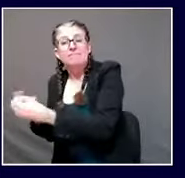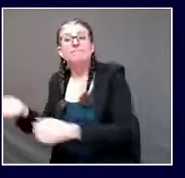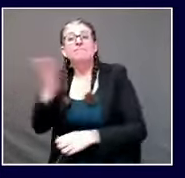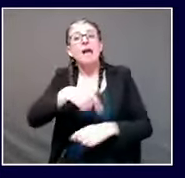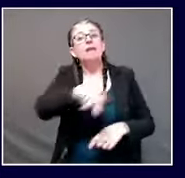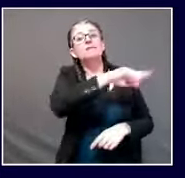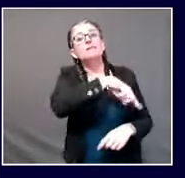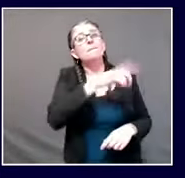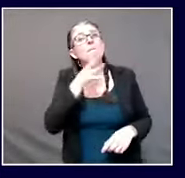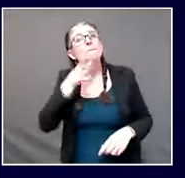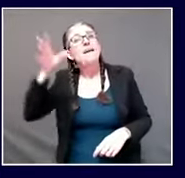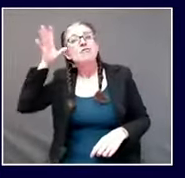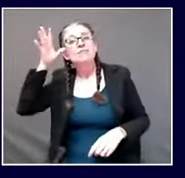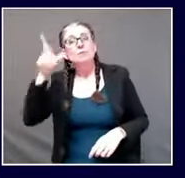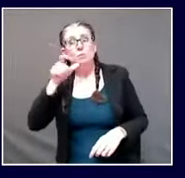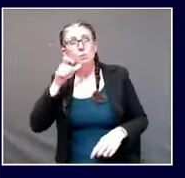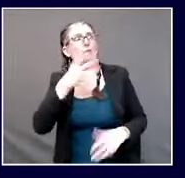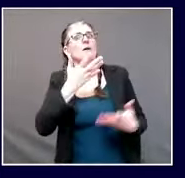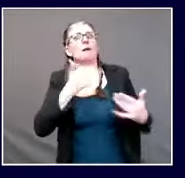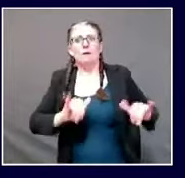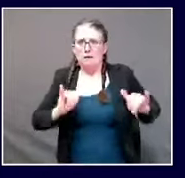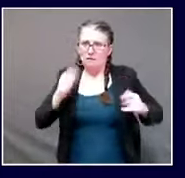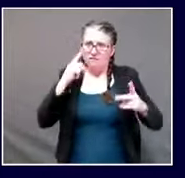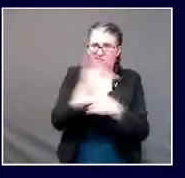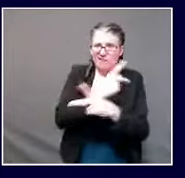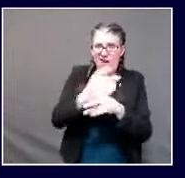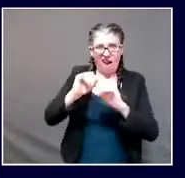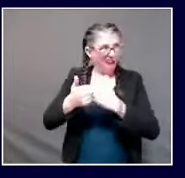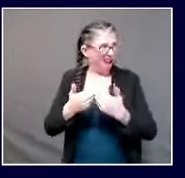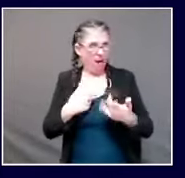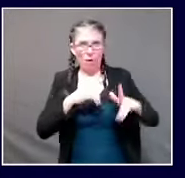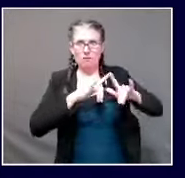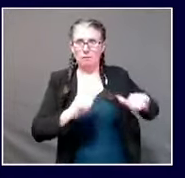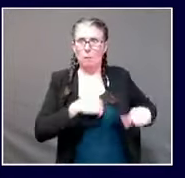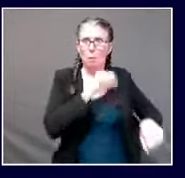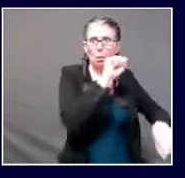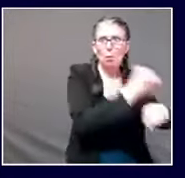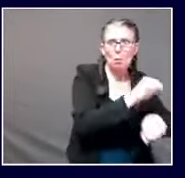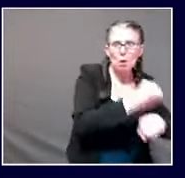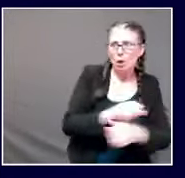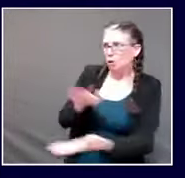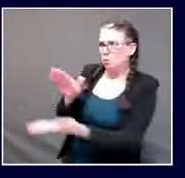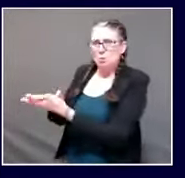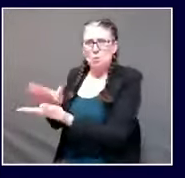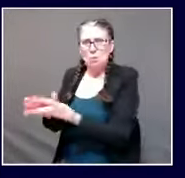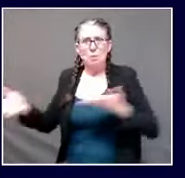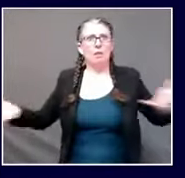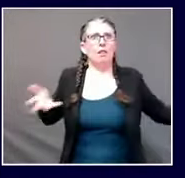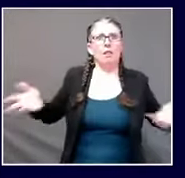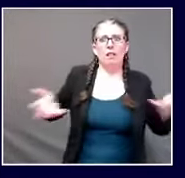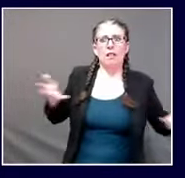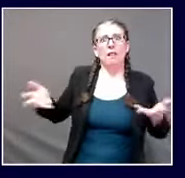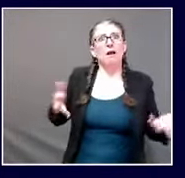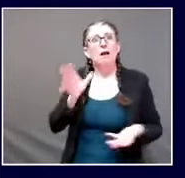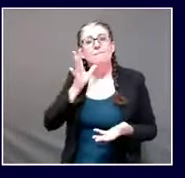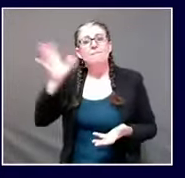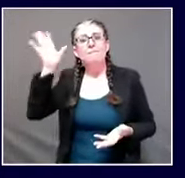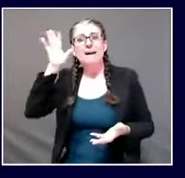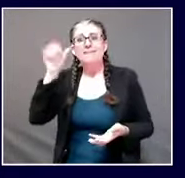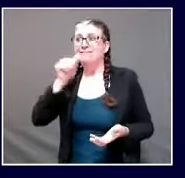schedules. Who put on a brave face every day to allay the fears and anxieties of children.